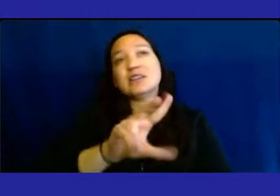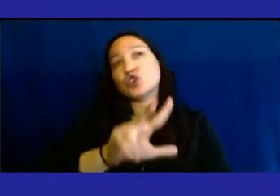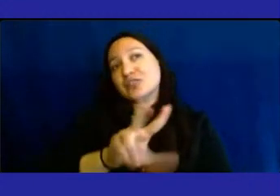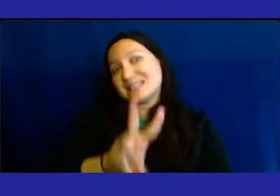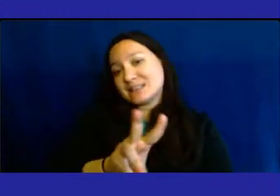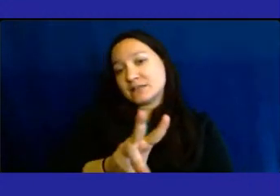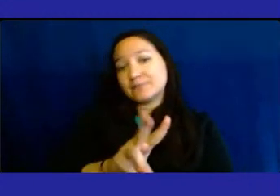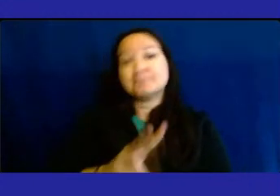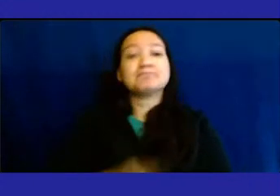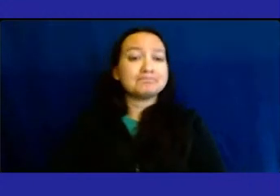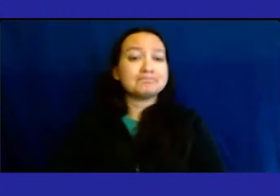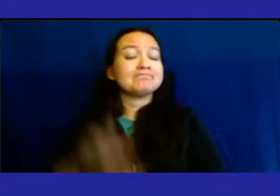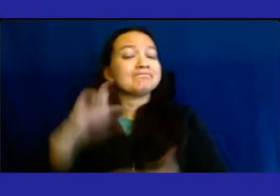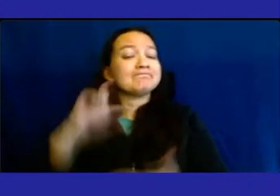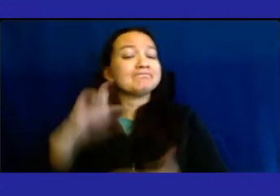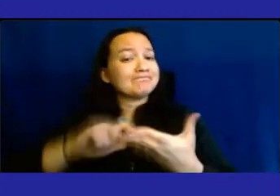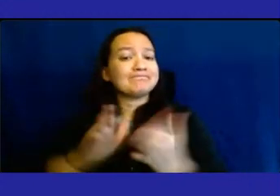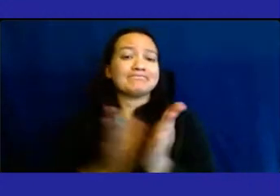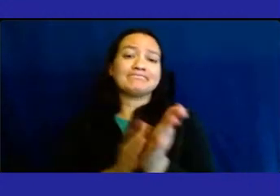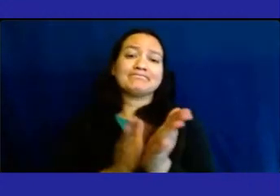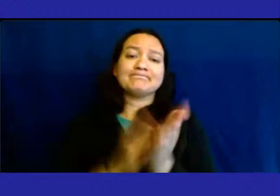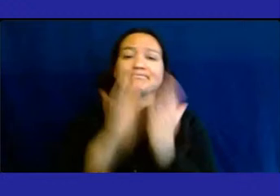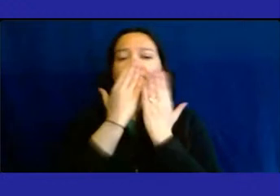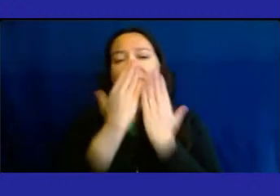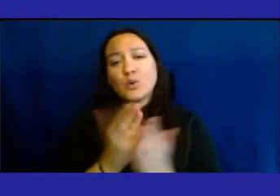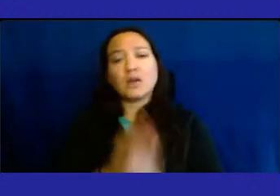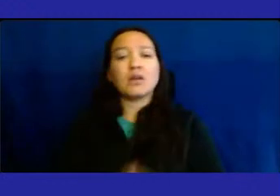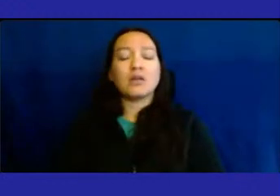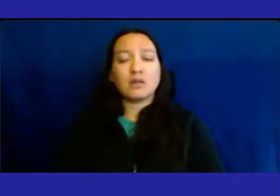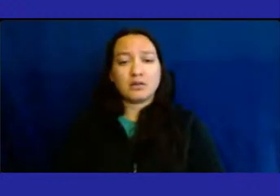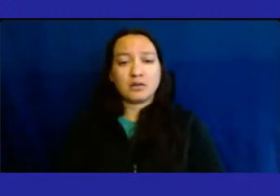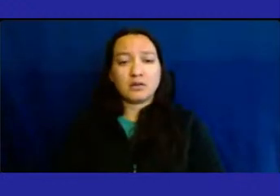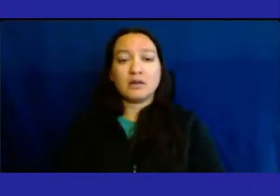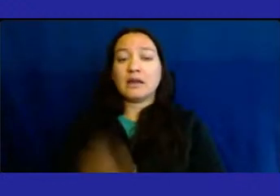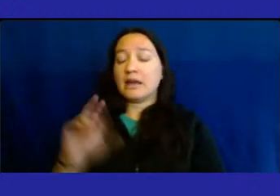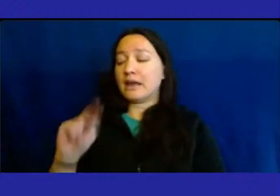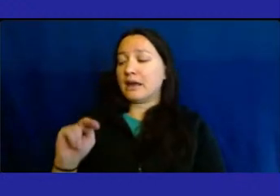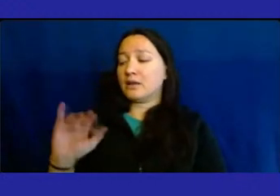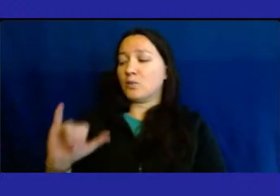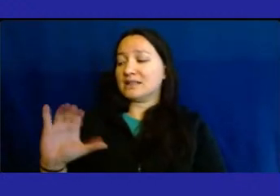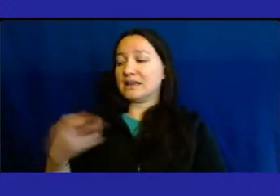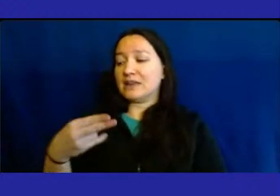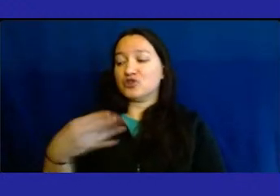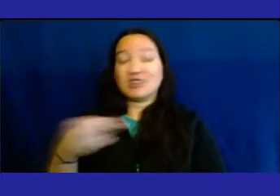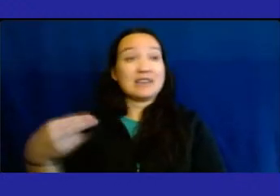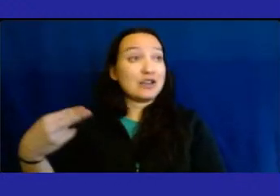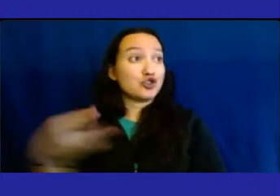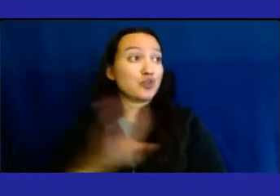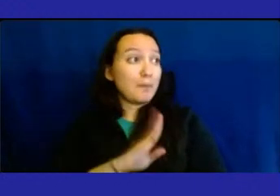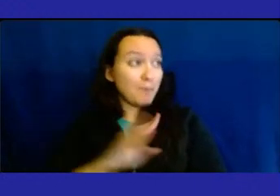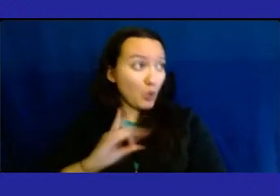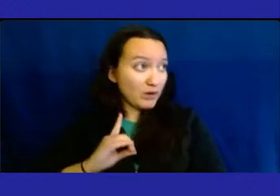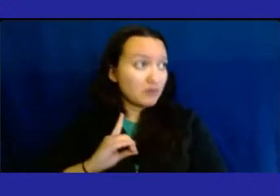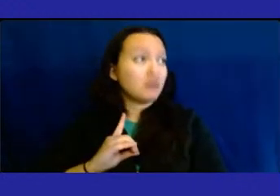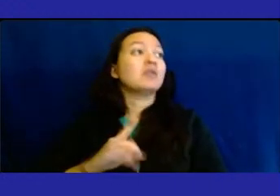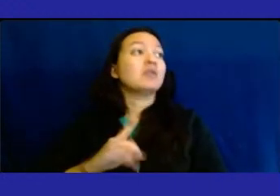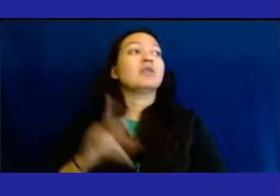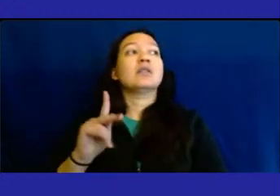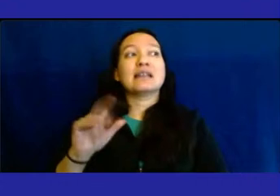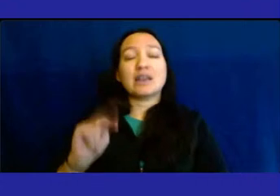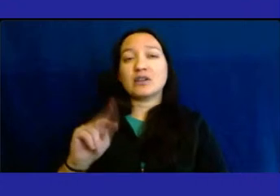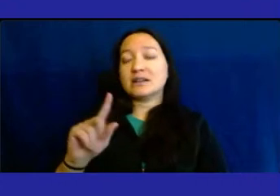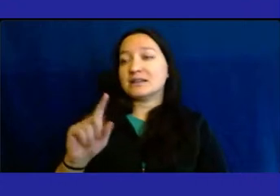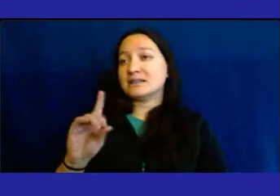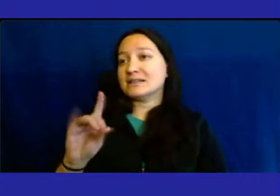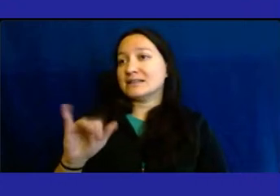Acknowledgements, Bellevue's Acknowledgements. Thank you to NYC H&H Corporation Board and Karen Dixon and the Council of